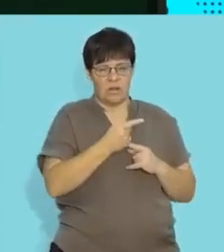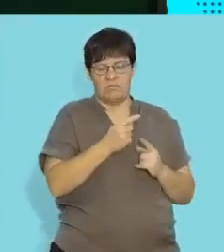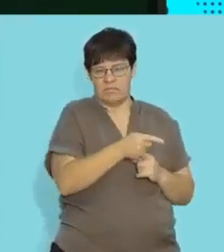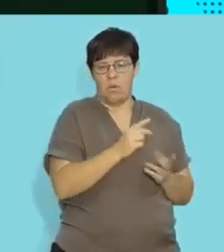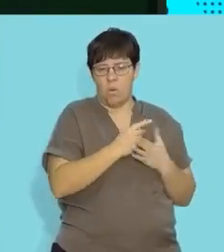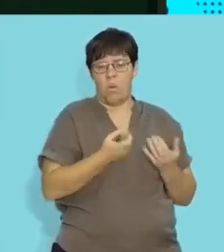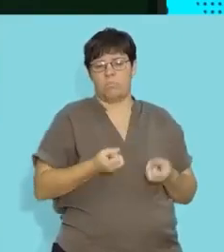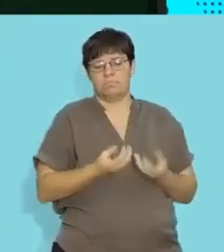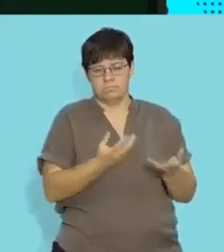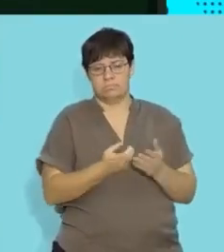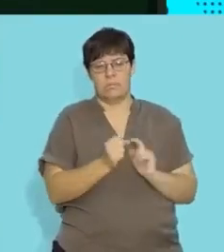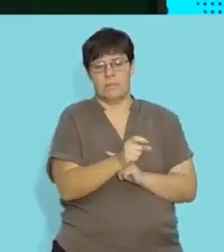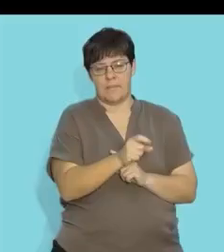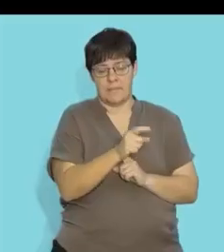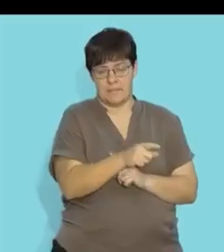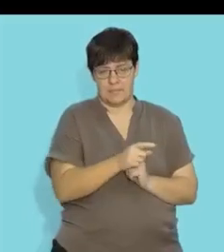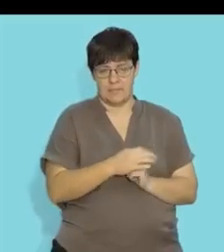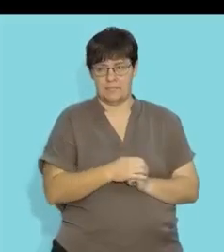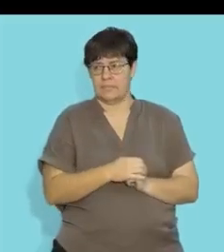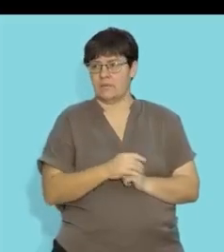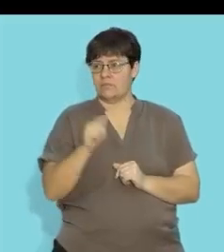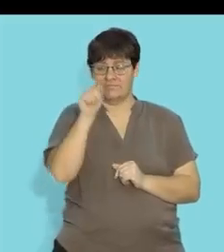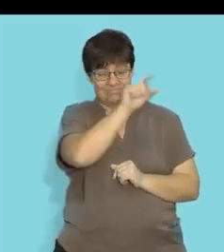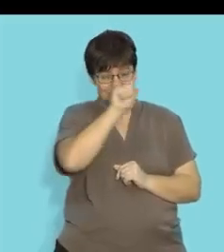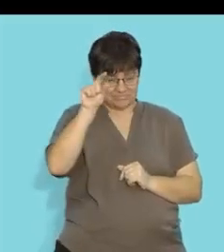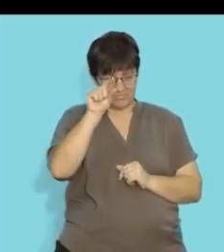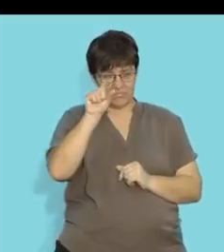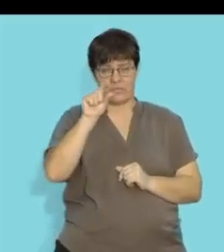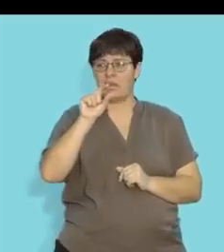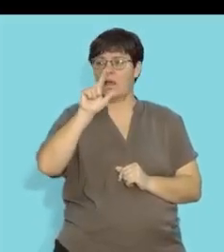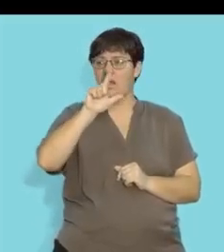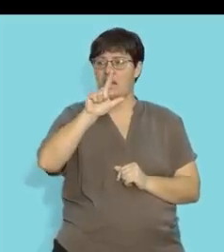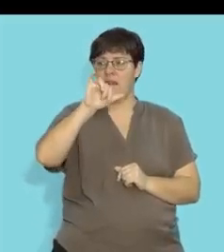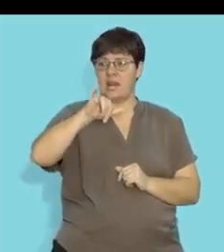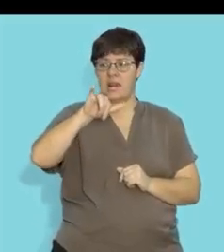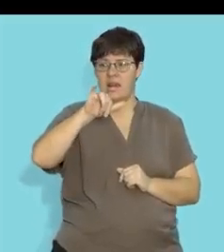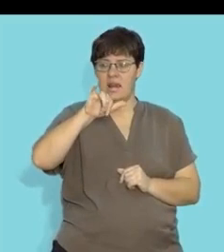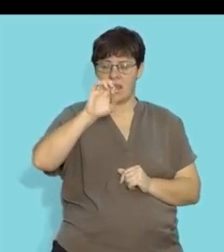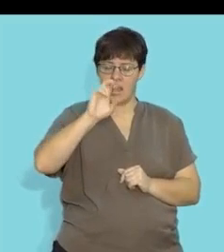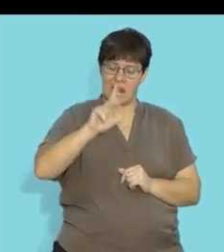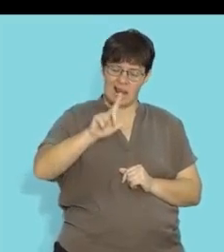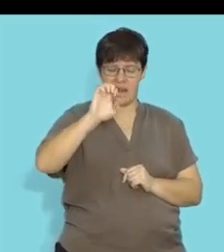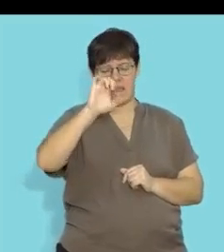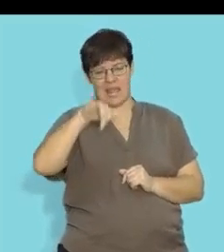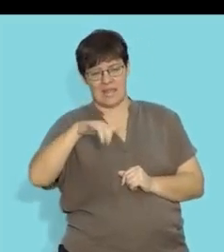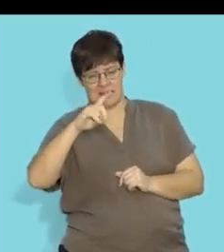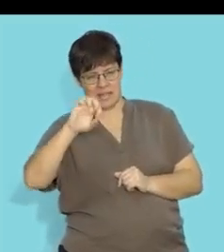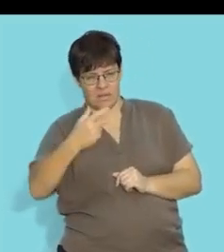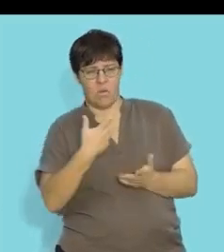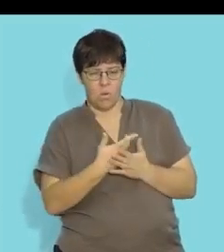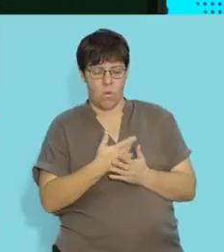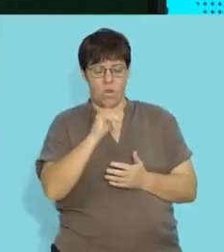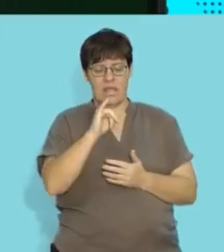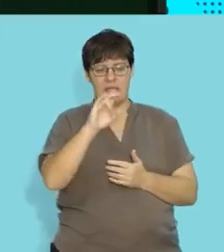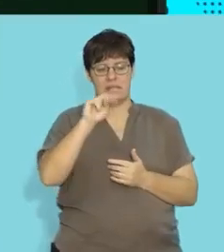production of sperm cells so it would be these cells called the ladig cells in some books it's referred to as the interstitial